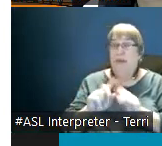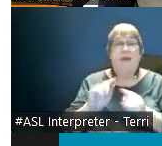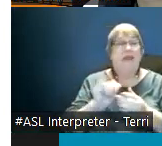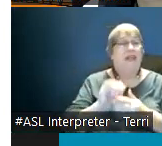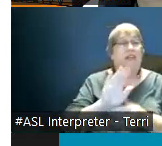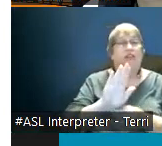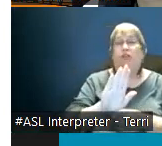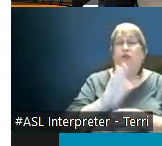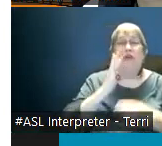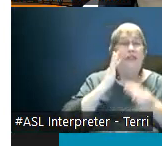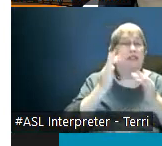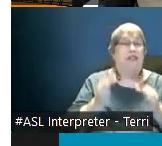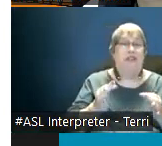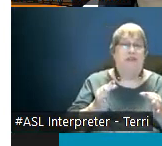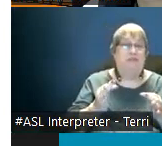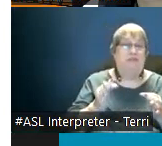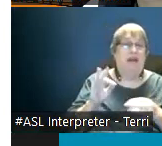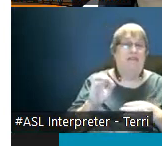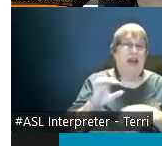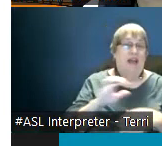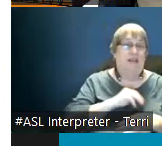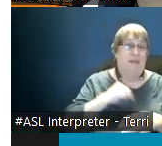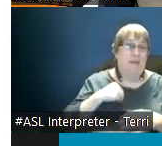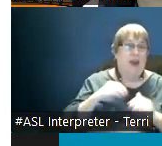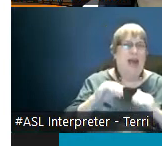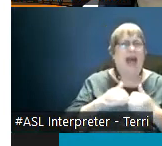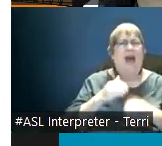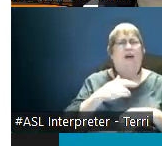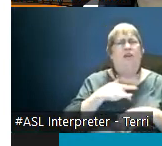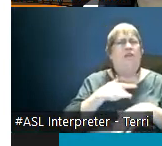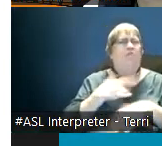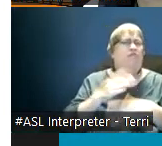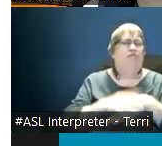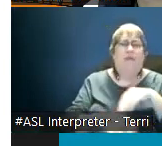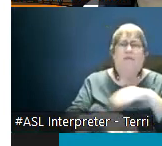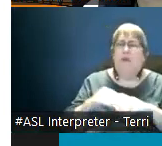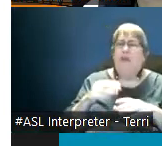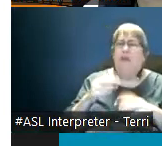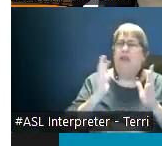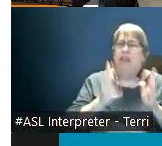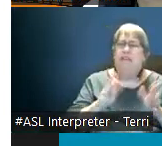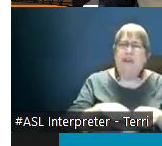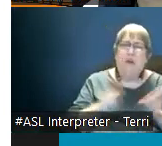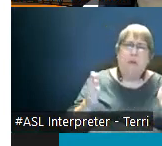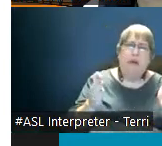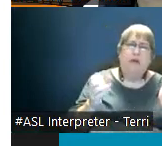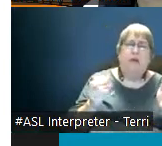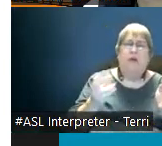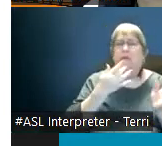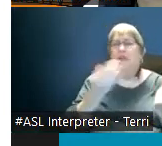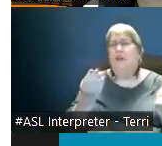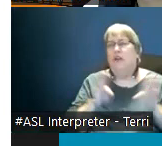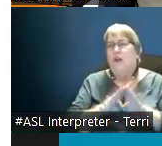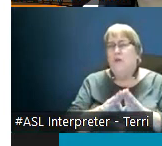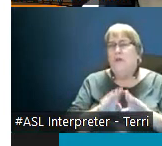member as to how comfortable you feel leaving everything open or not but your only contractual obligation